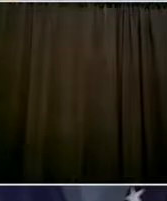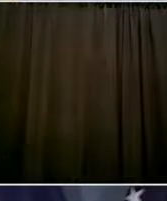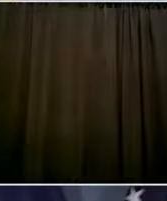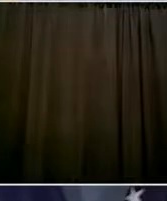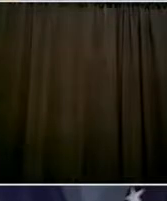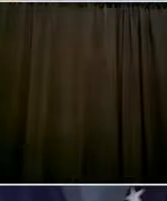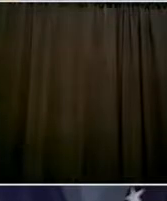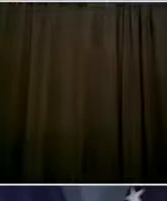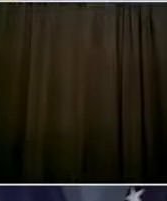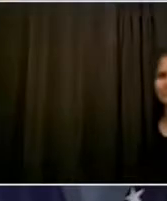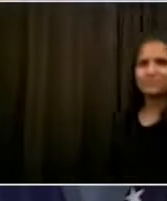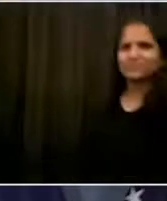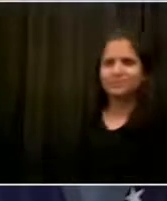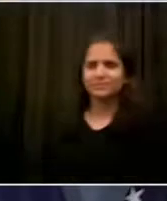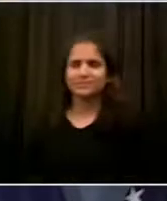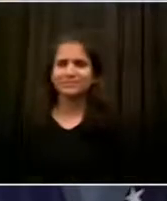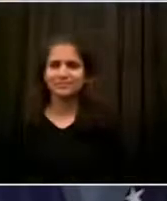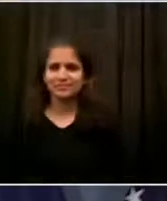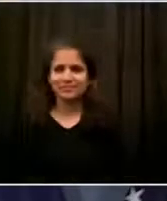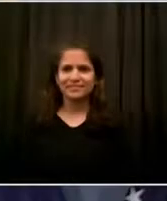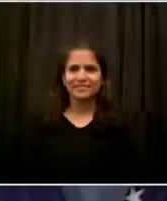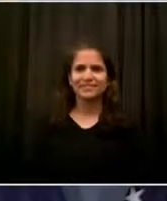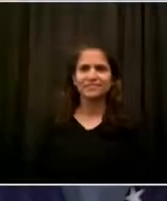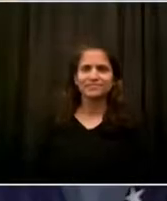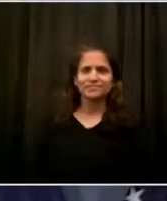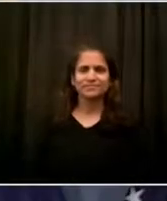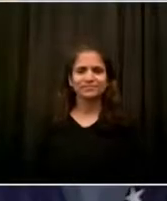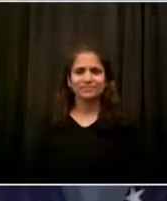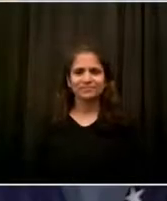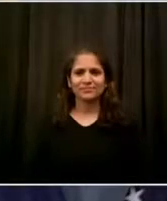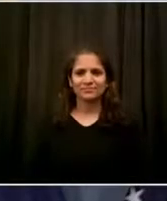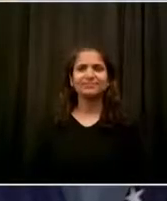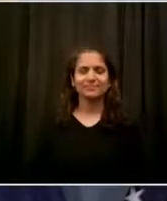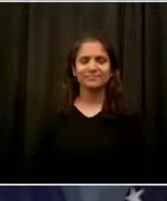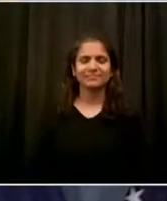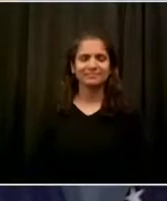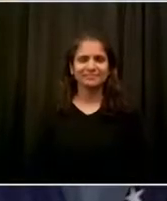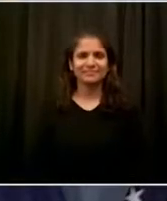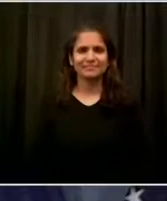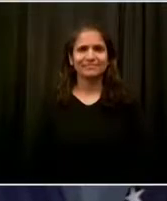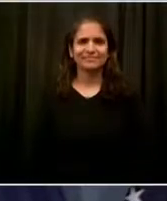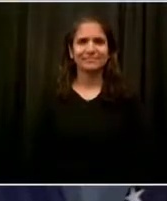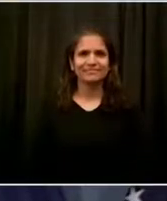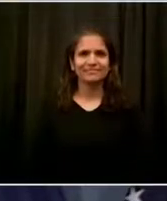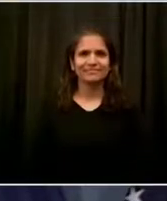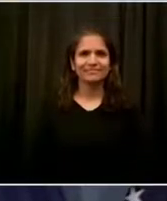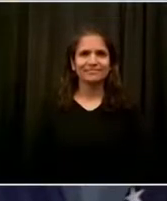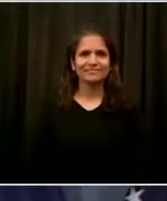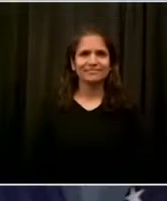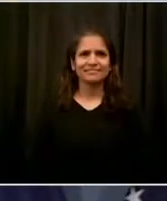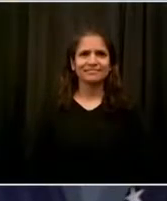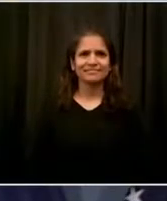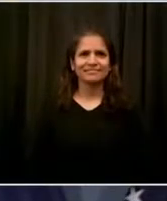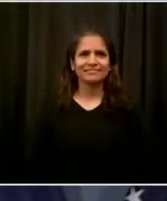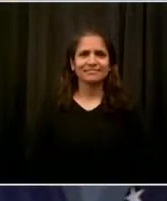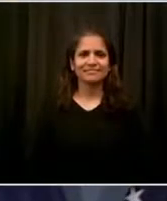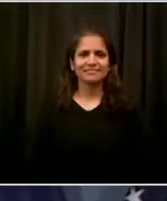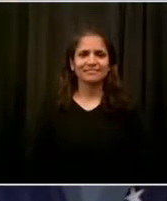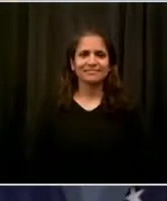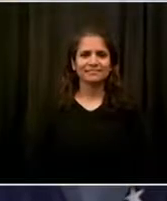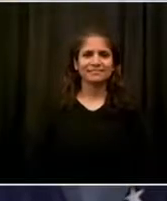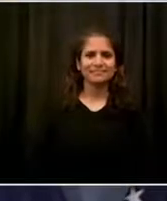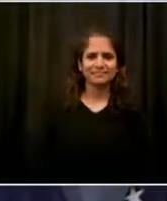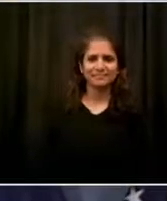les vamos a dar aún más recursos para cuidar su salud